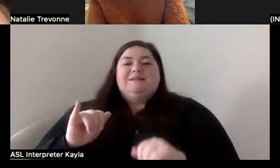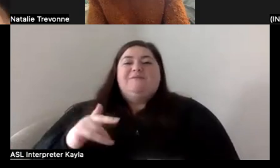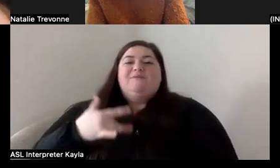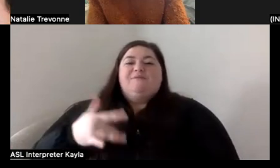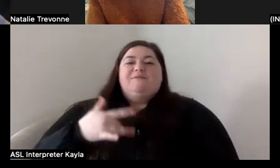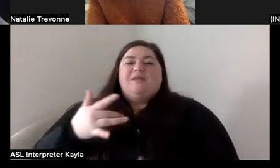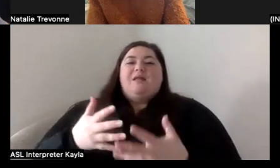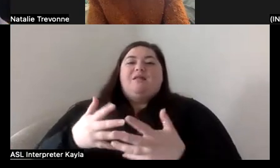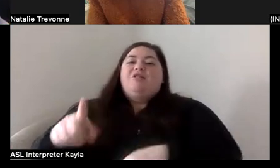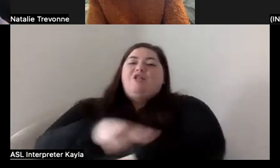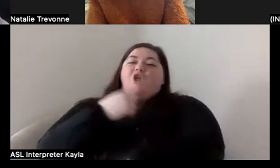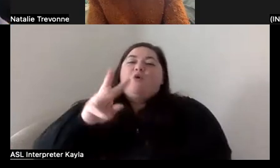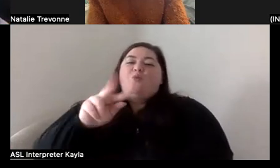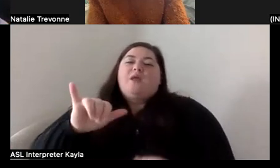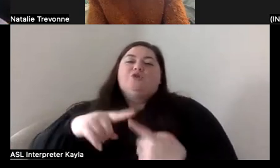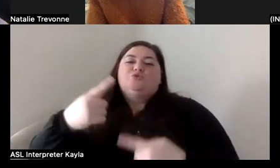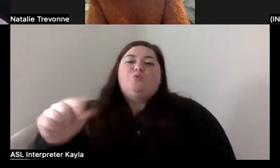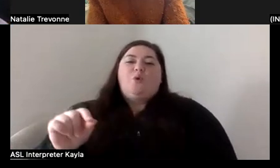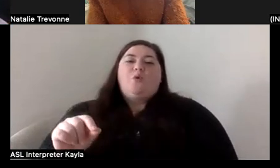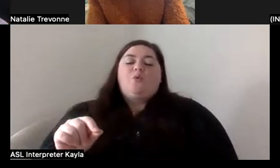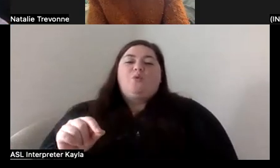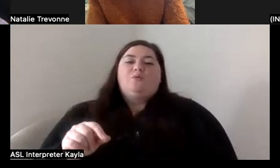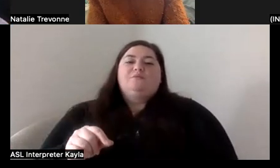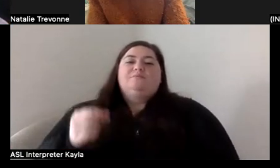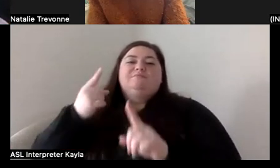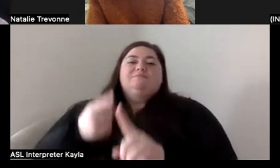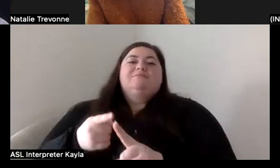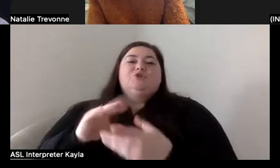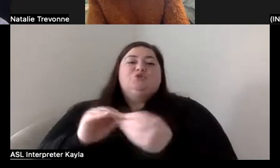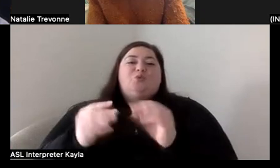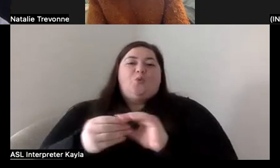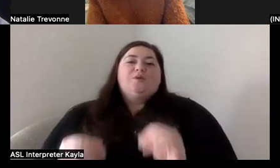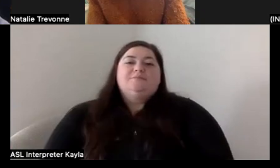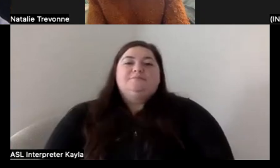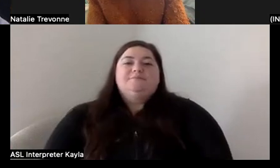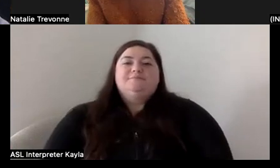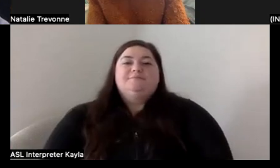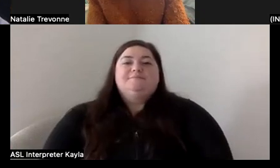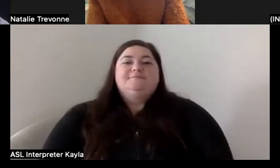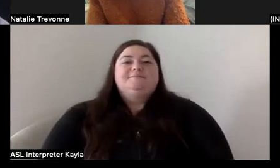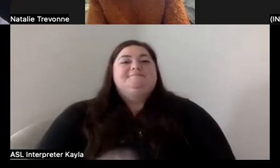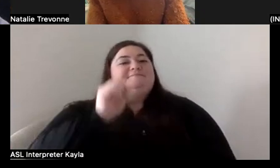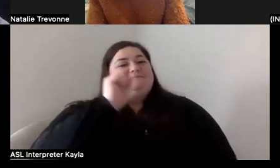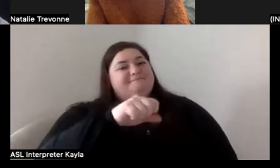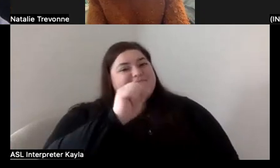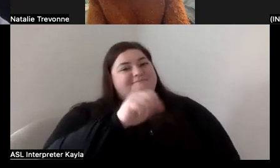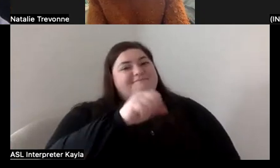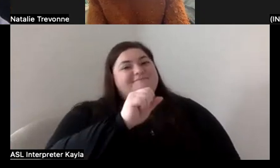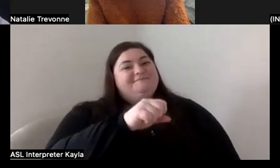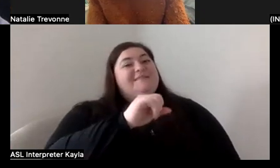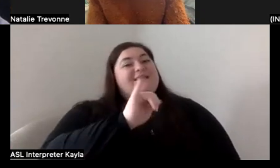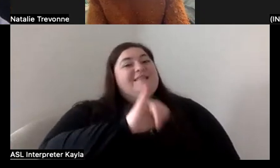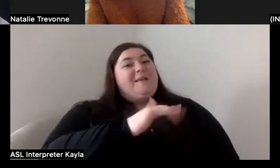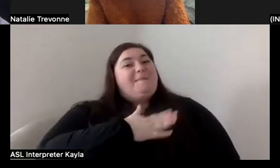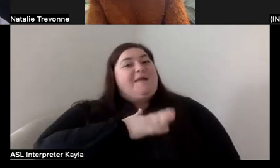there's a lot of work that needs to be done when it comes to storytelling. Oh, yes, you are speaking to my soul,